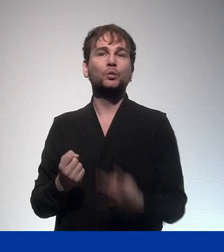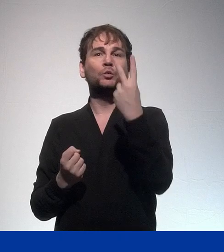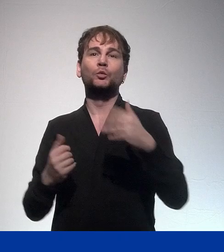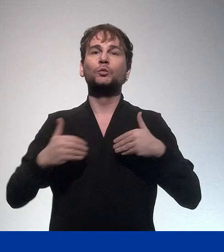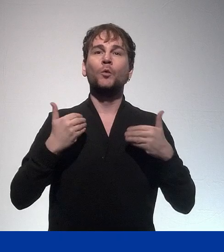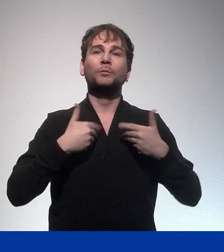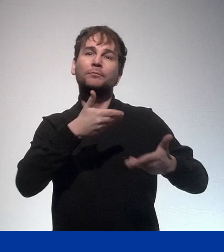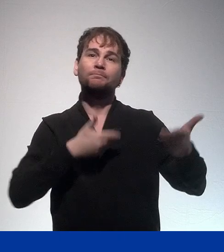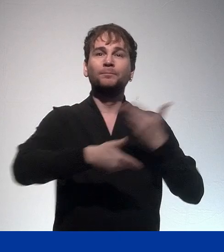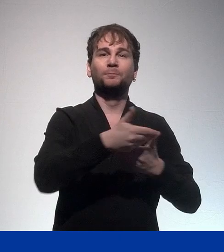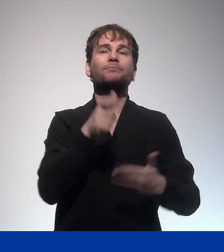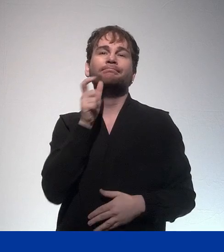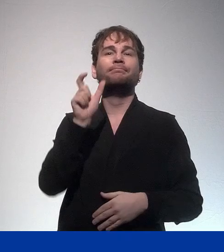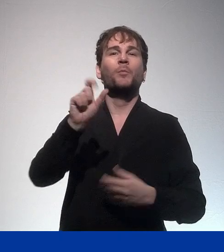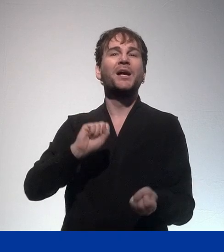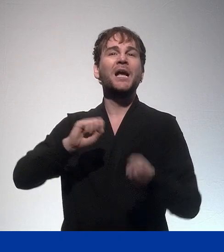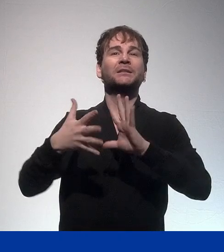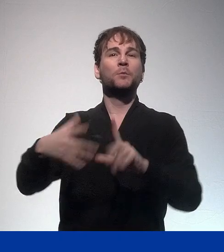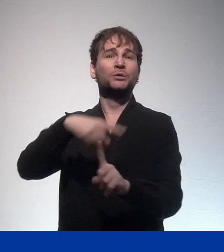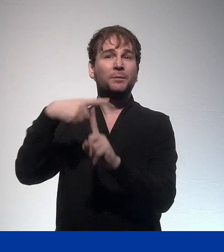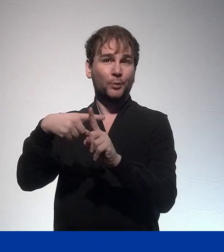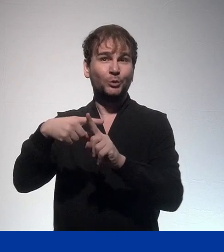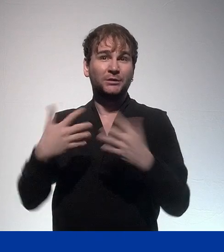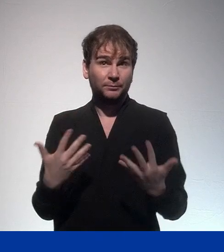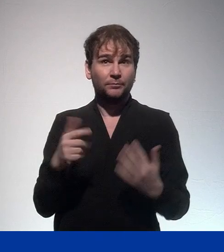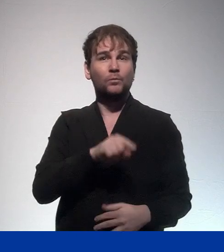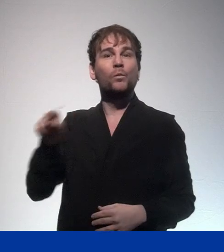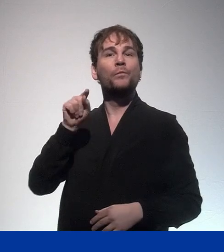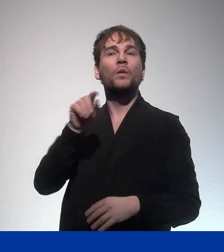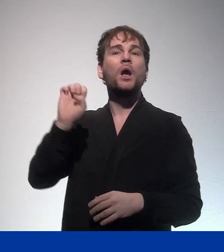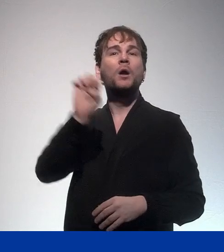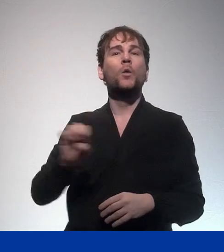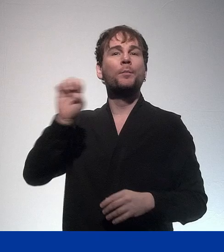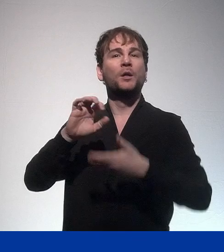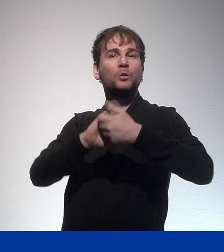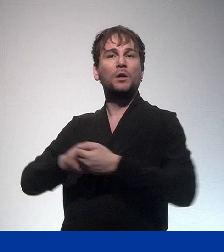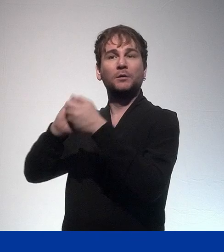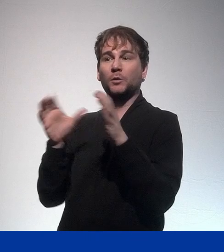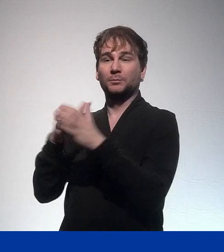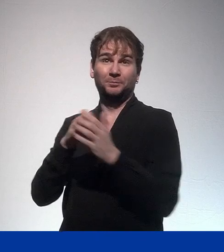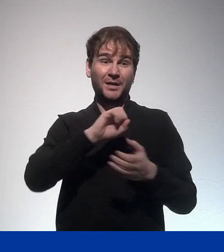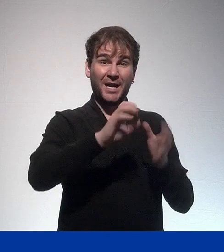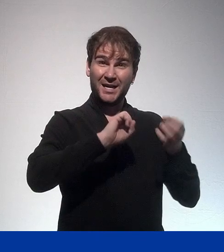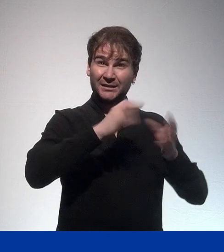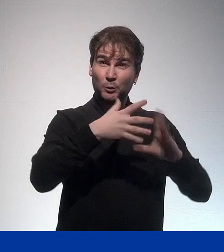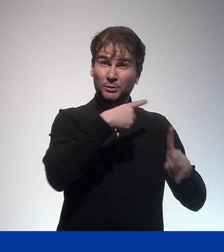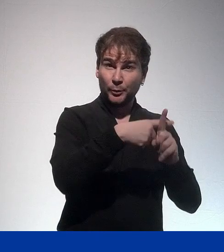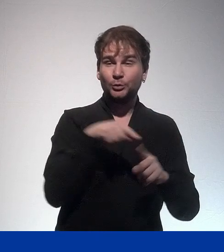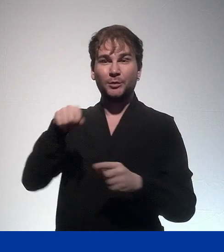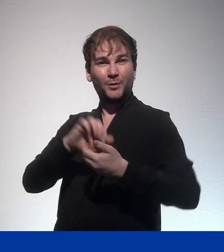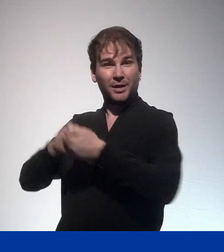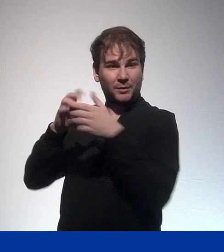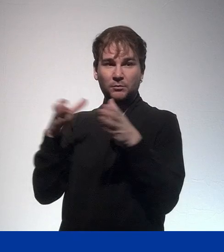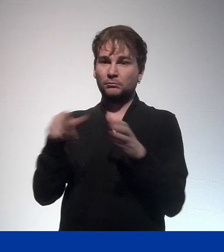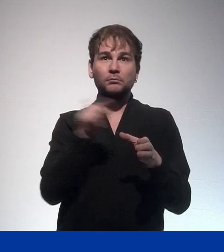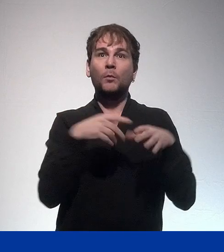Europe, Erasmus Plus and the European Solidarity Corps. Both of them are extremely important instruments for youth work. And